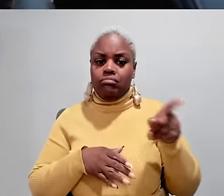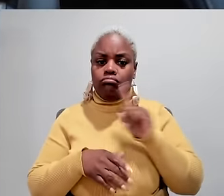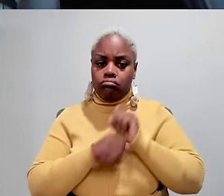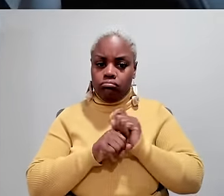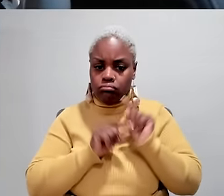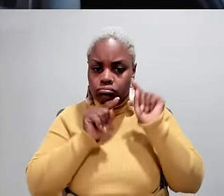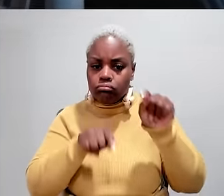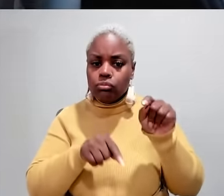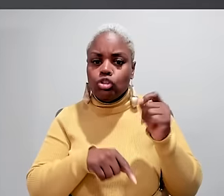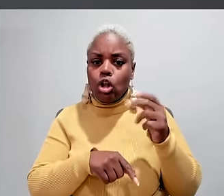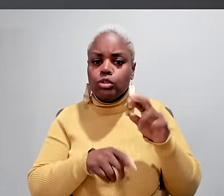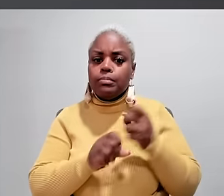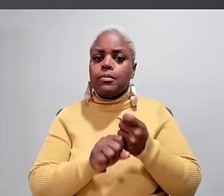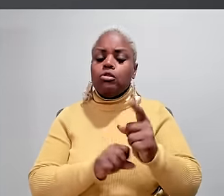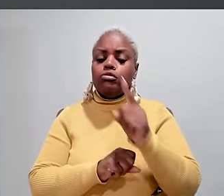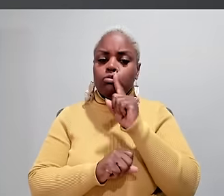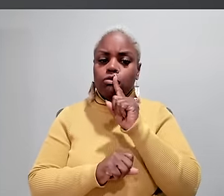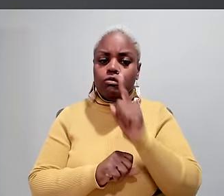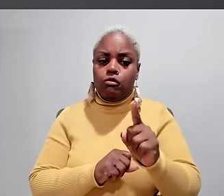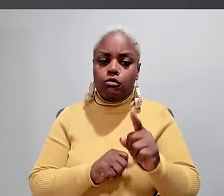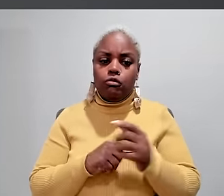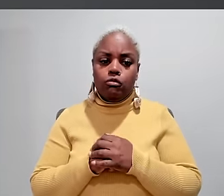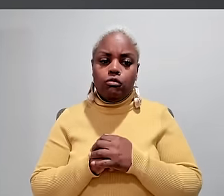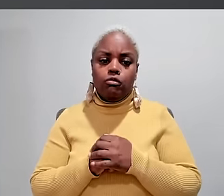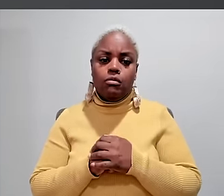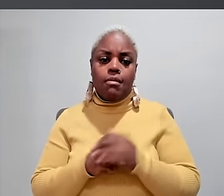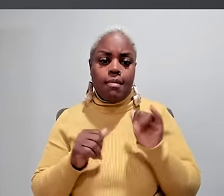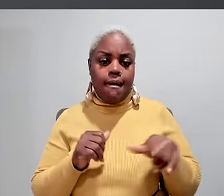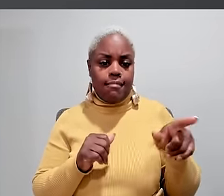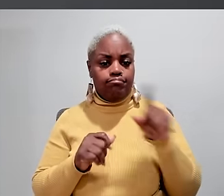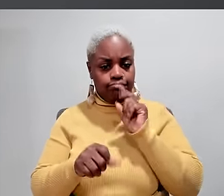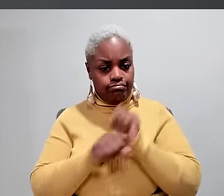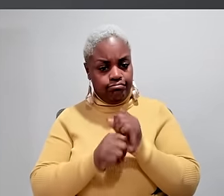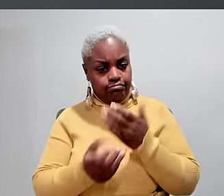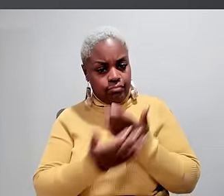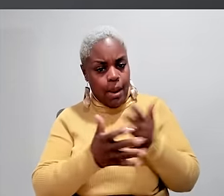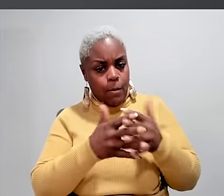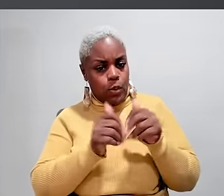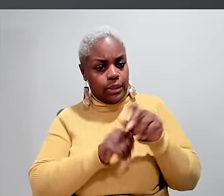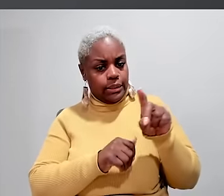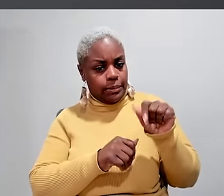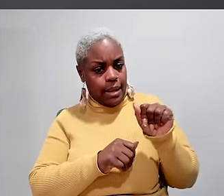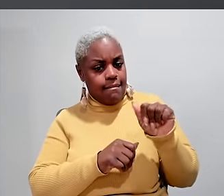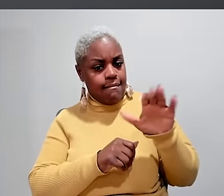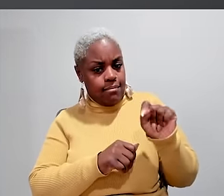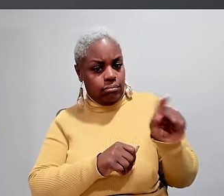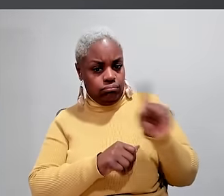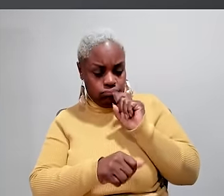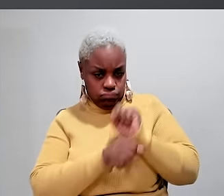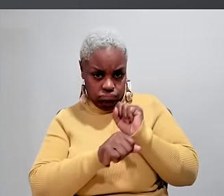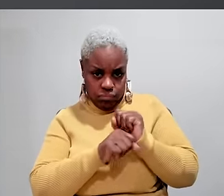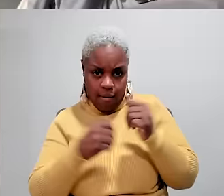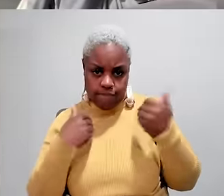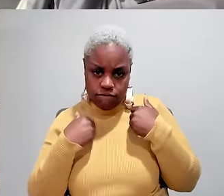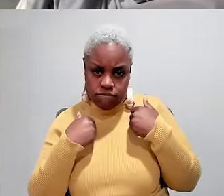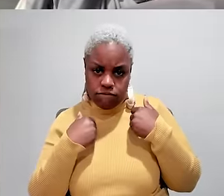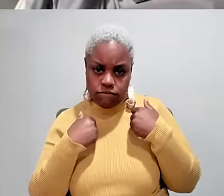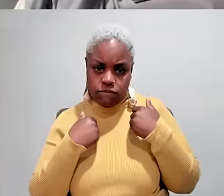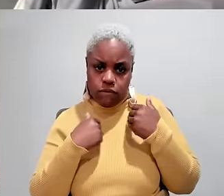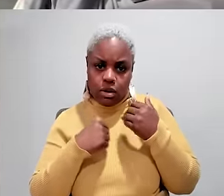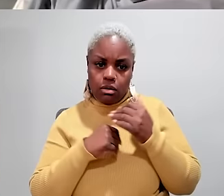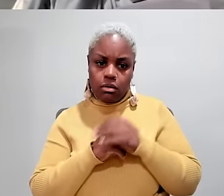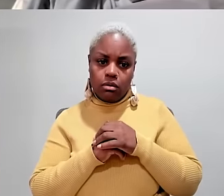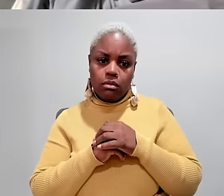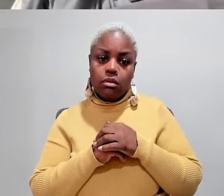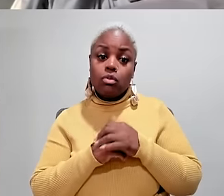residents after the storm. He also went into shelters to make sure they complied with the Americans with Disabilities Act. He